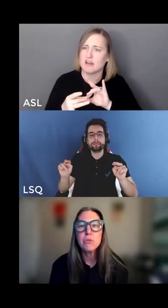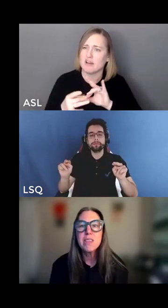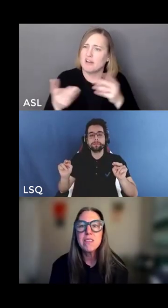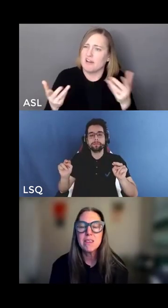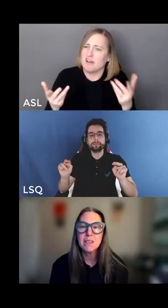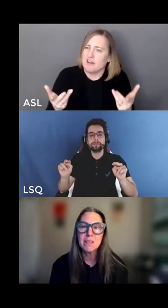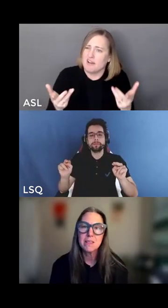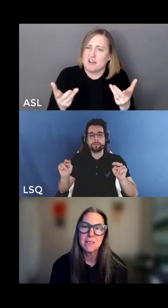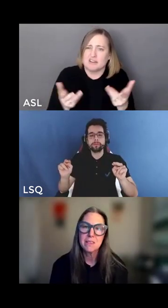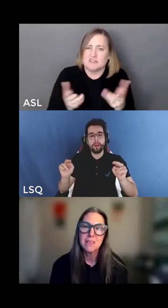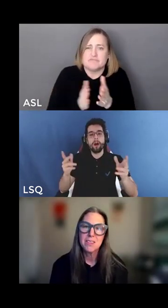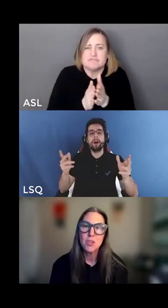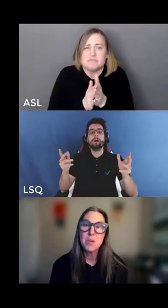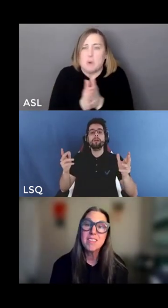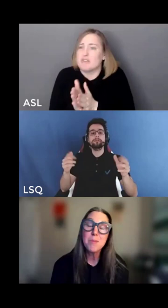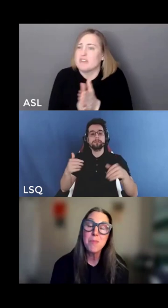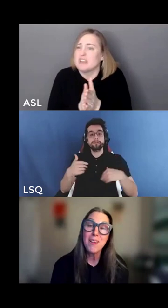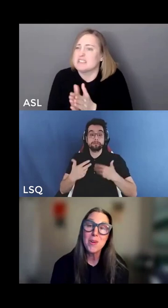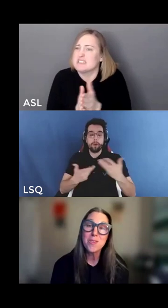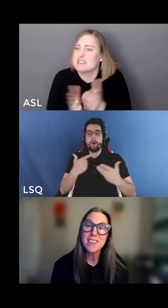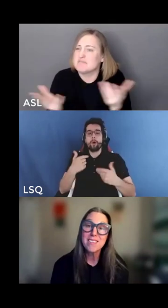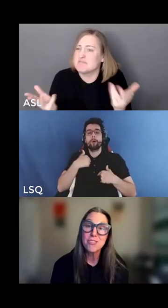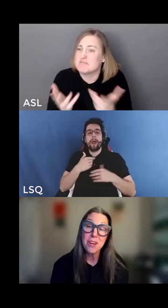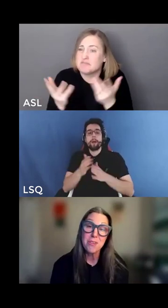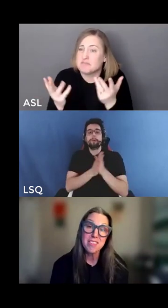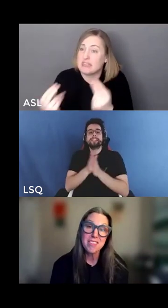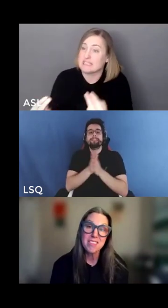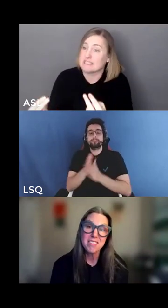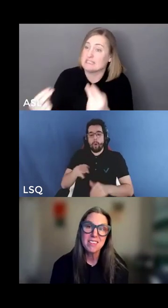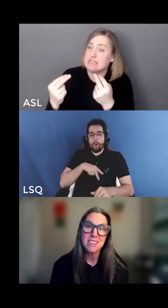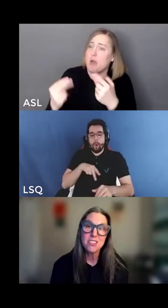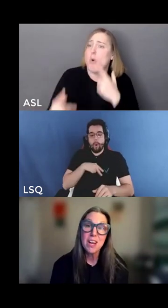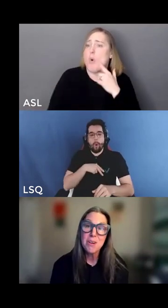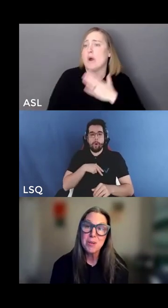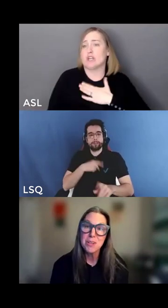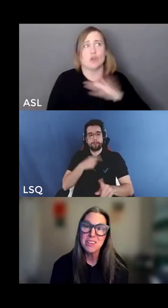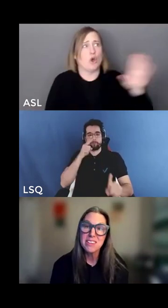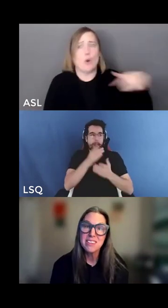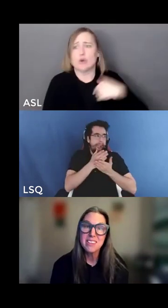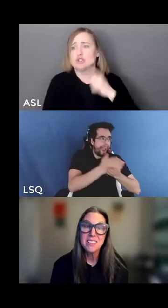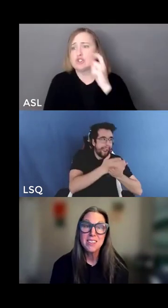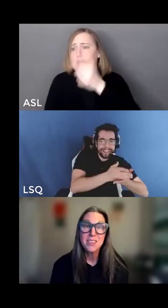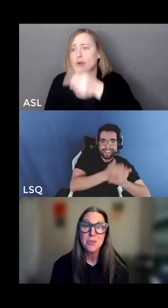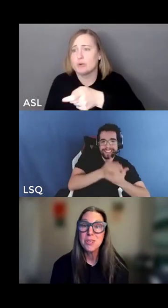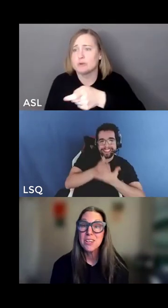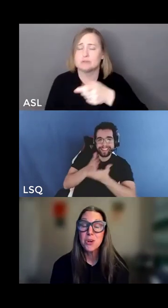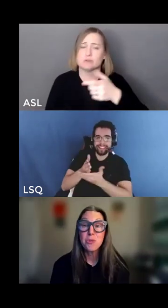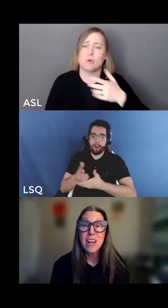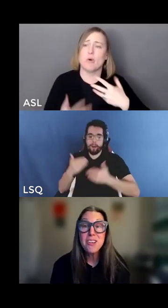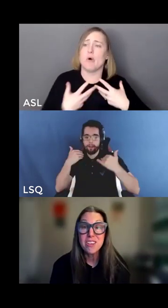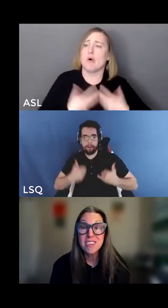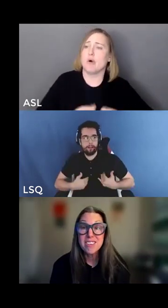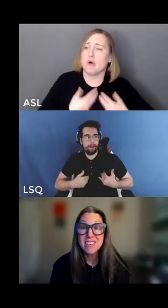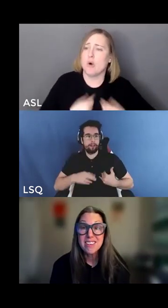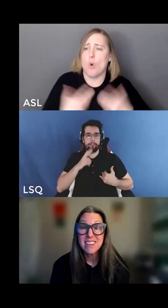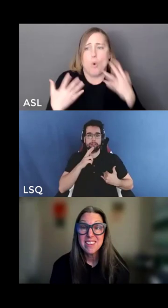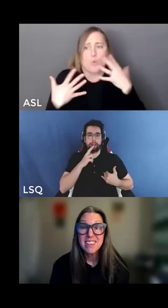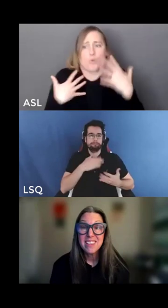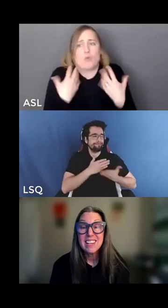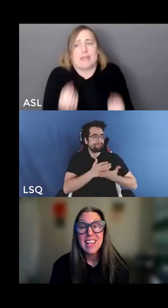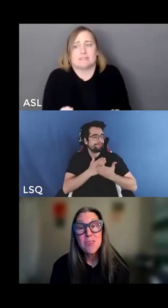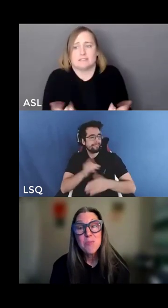altruist to be seen by others as generous charitable or courageous